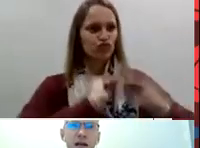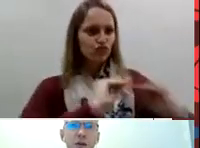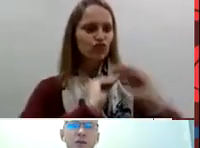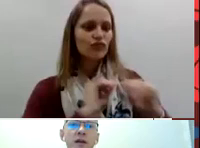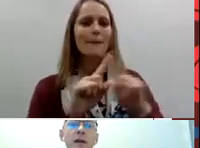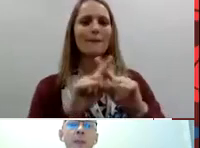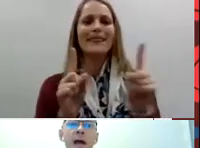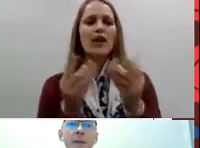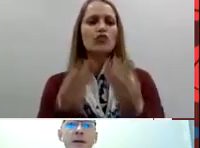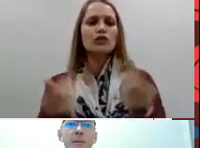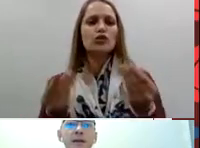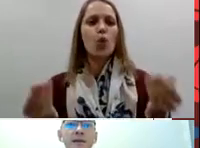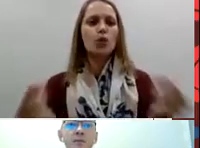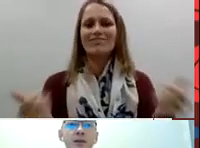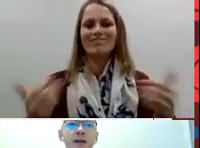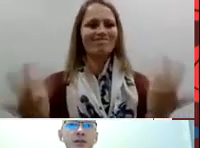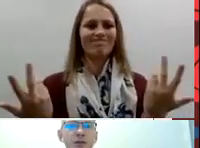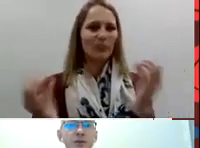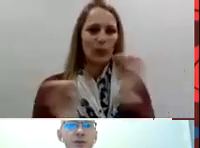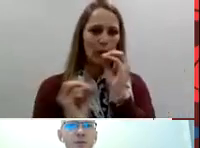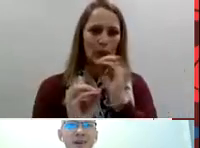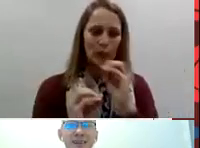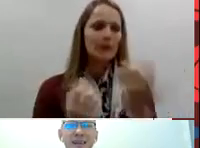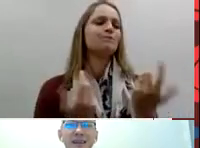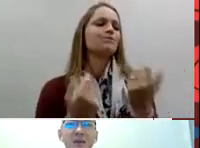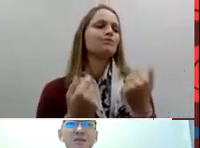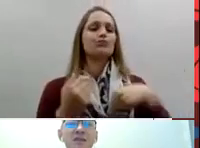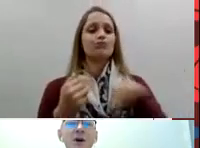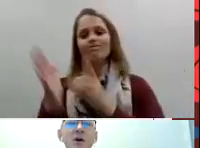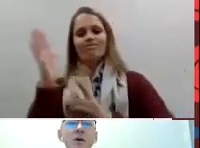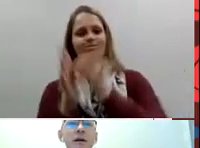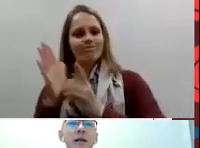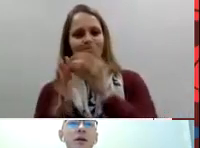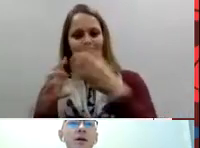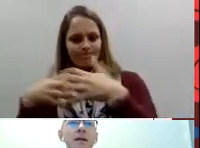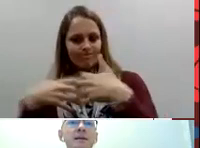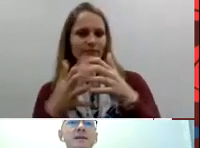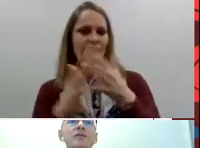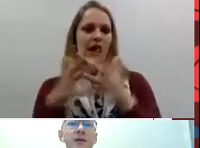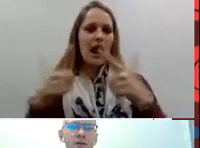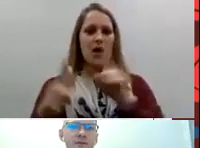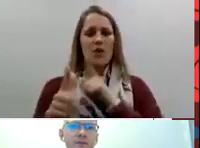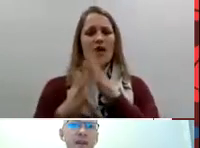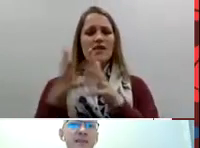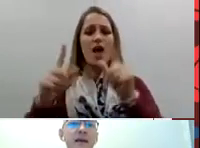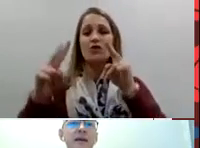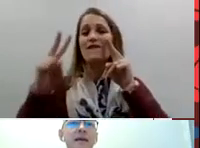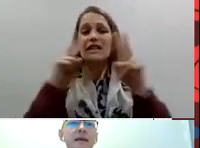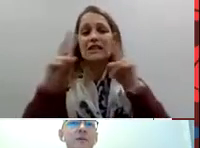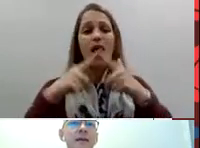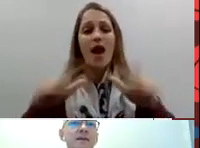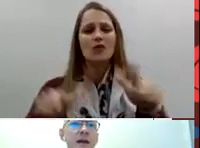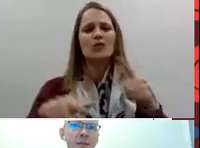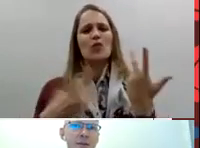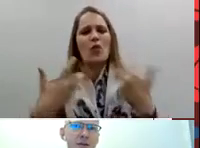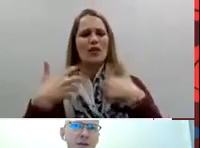sign language had become a subject at schools but there was no learning material and that needed